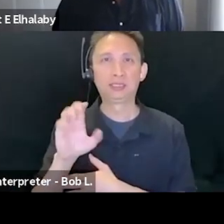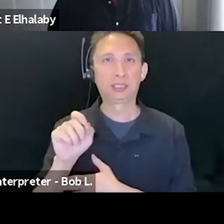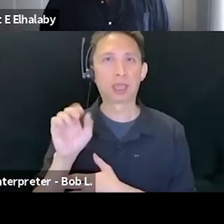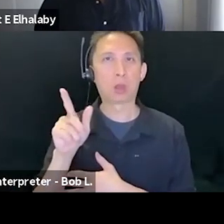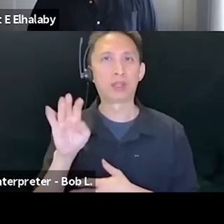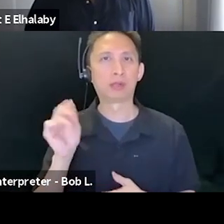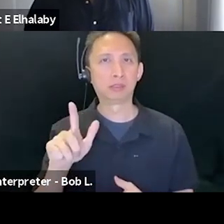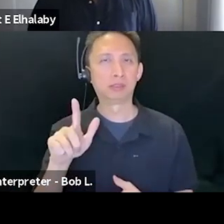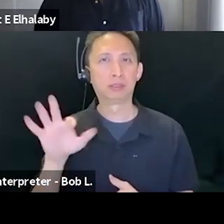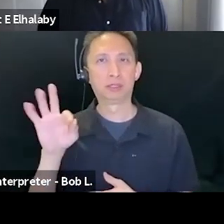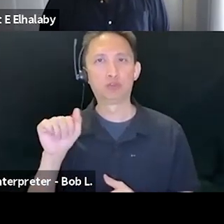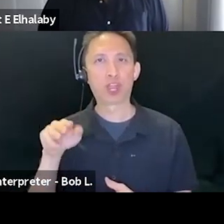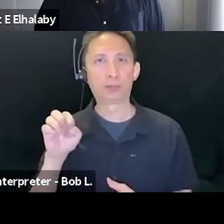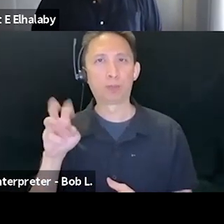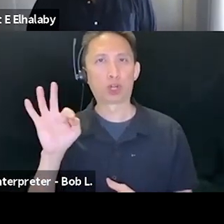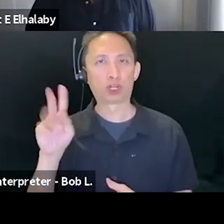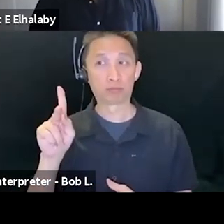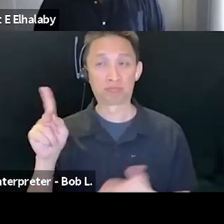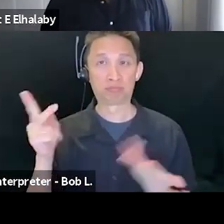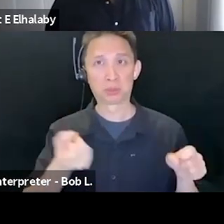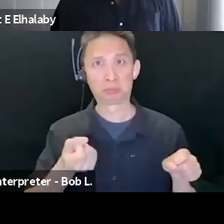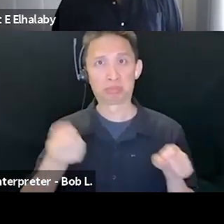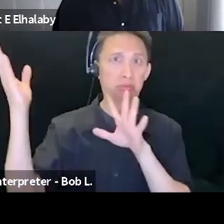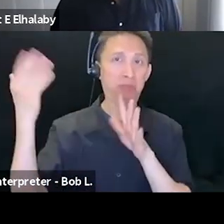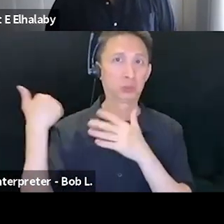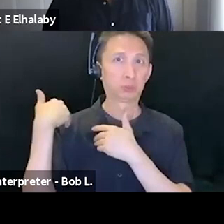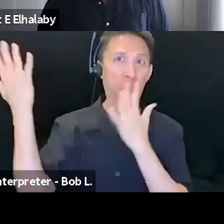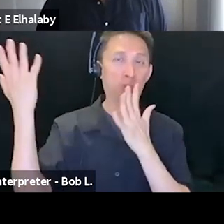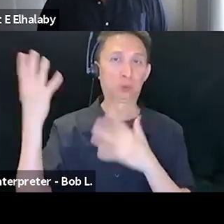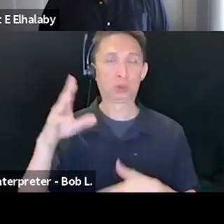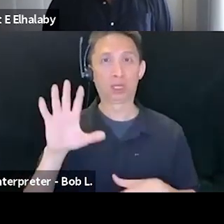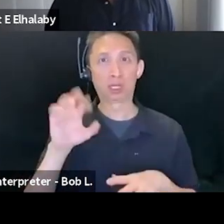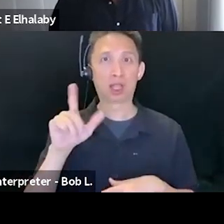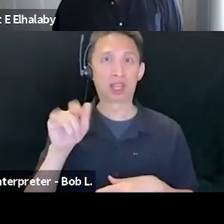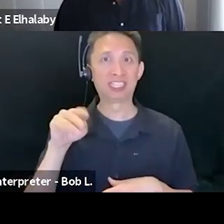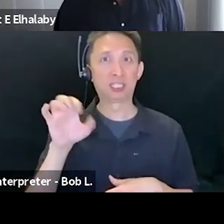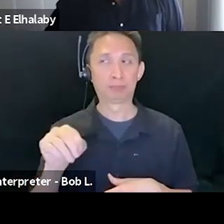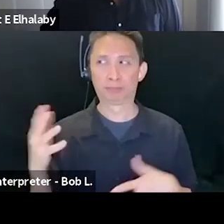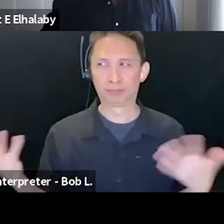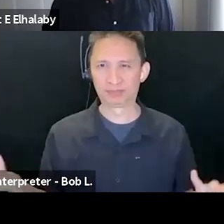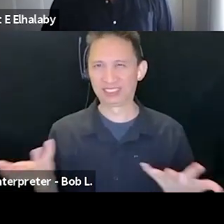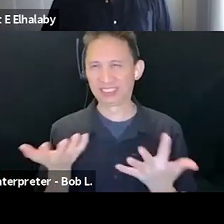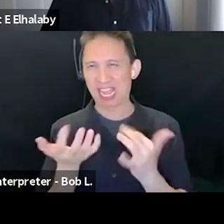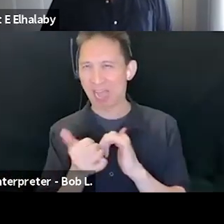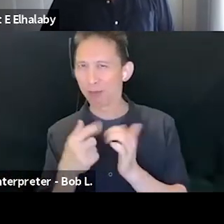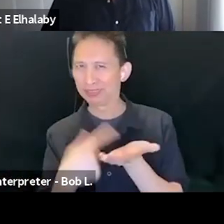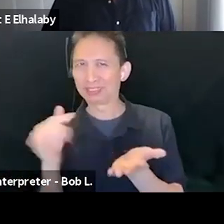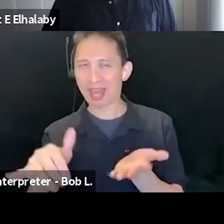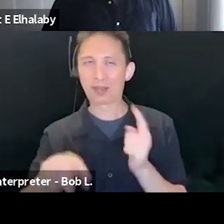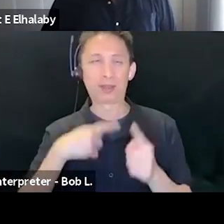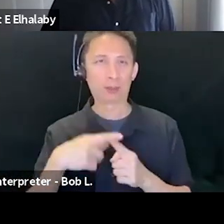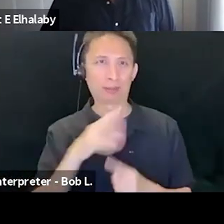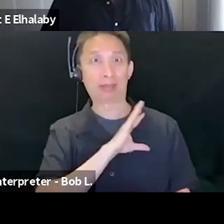Is it odd to talk about decolonial, given that Palestine is still so intensively colonized? But a